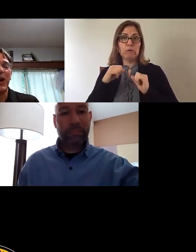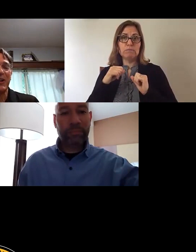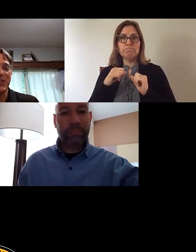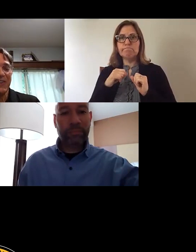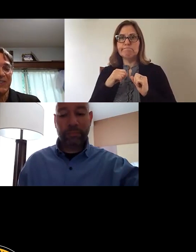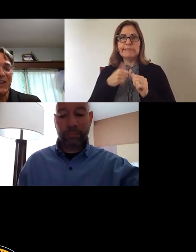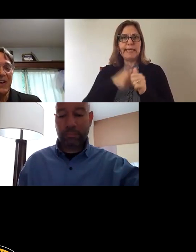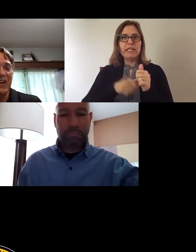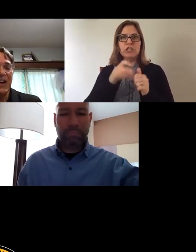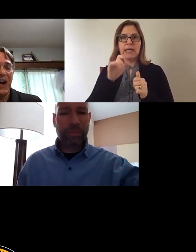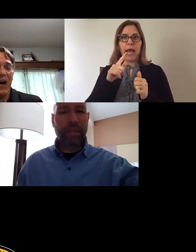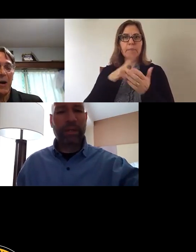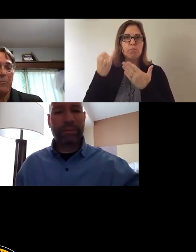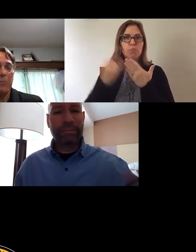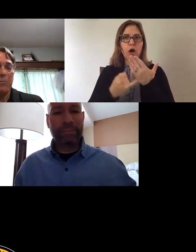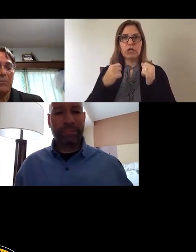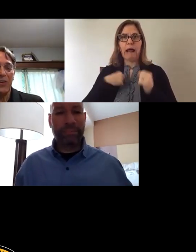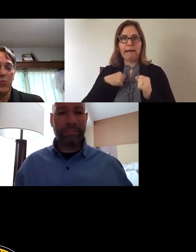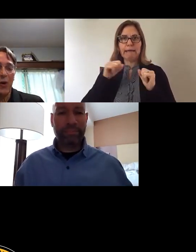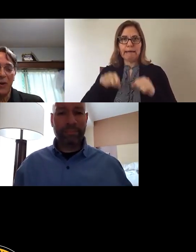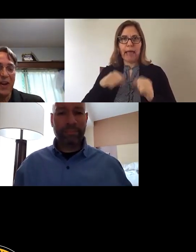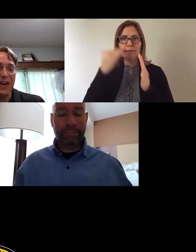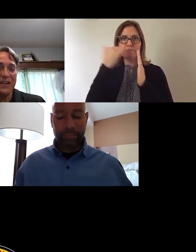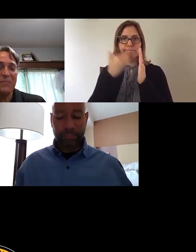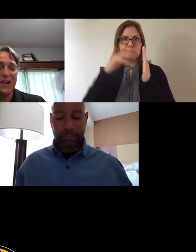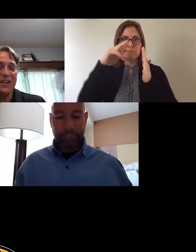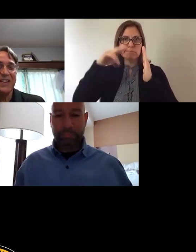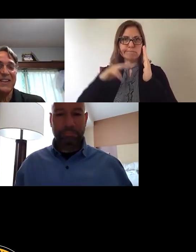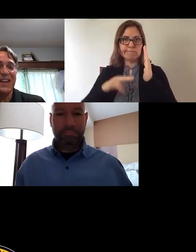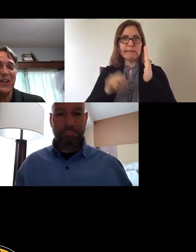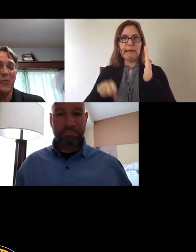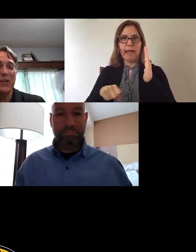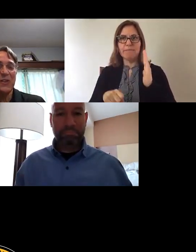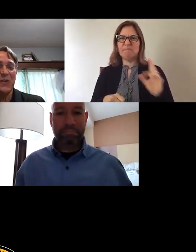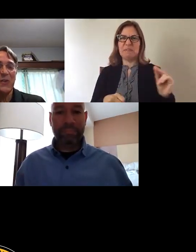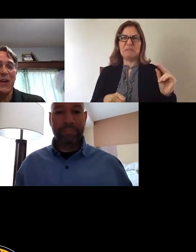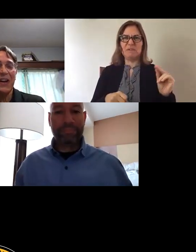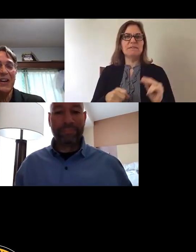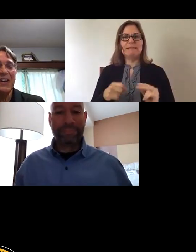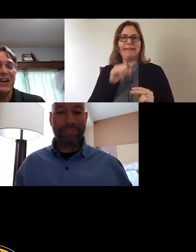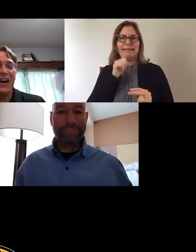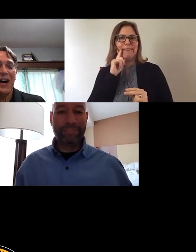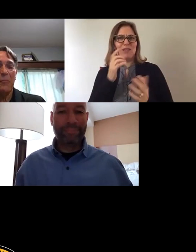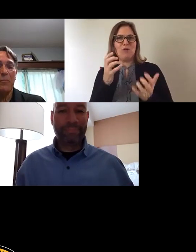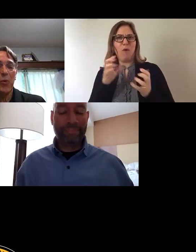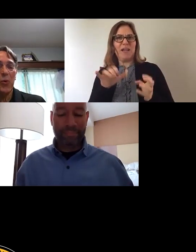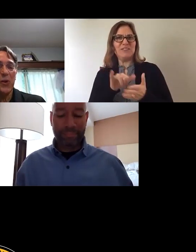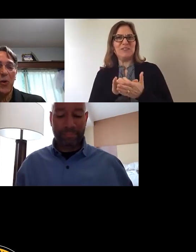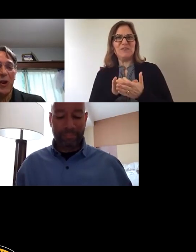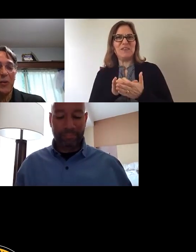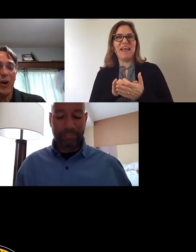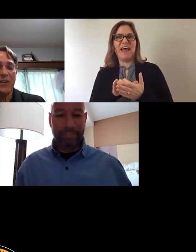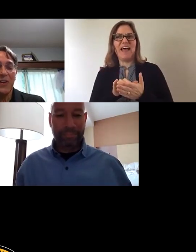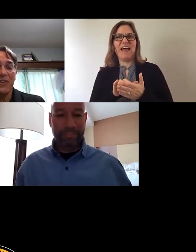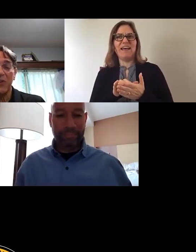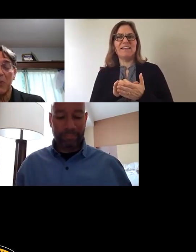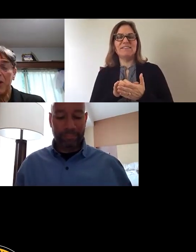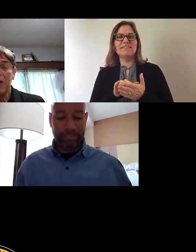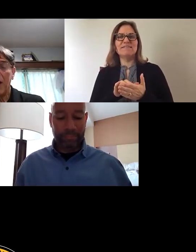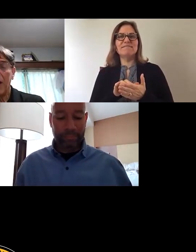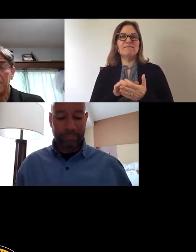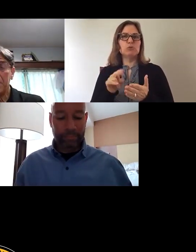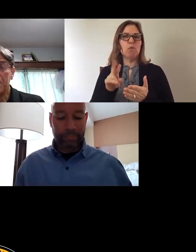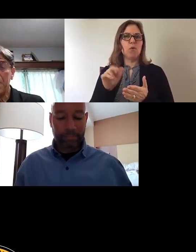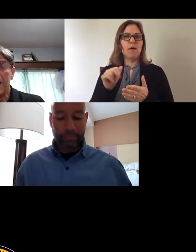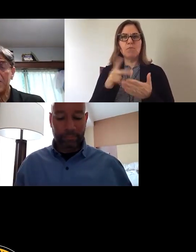capital projects, um, as well. Yeah. I, I didn't think you wanted to do that, um, or the URA projects. So,